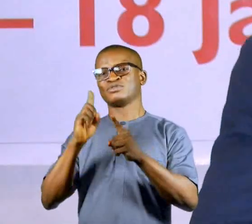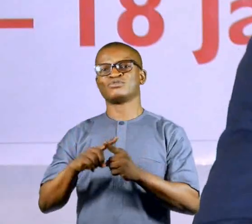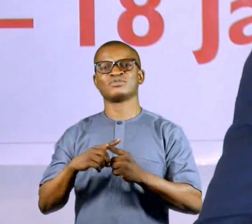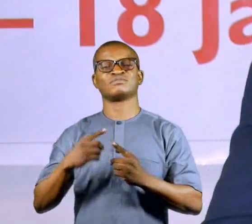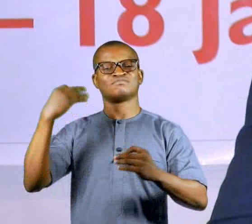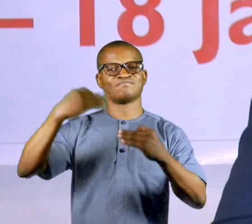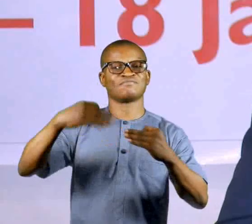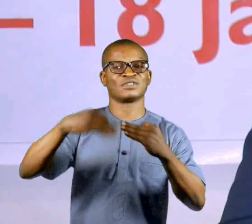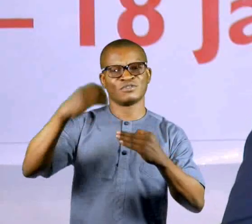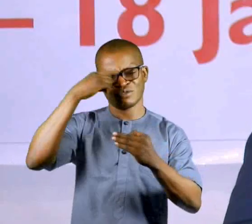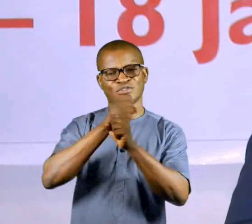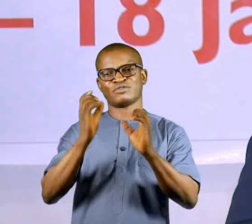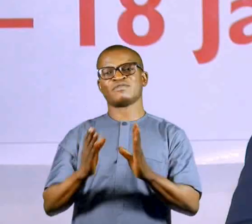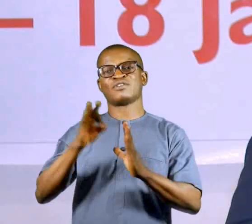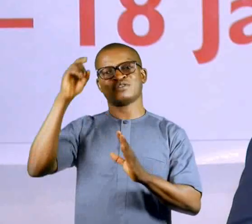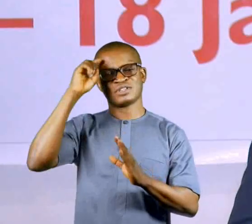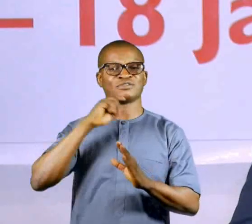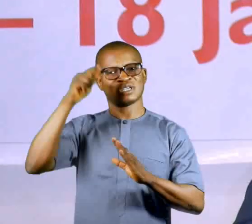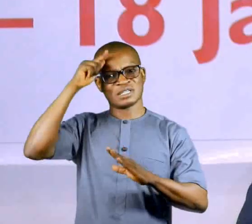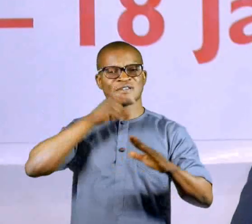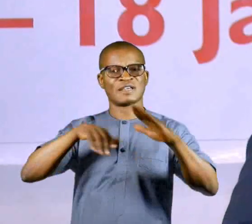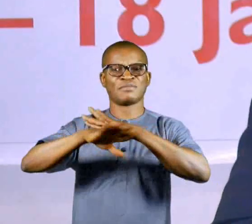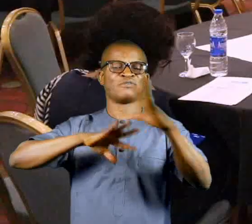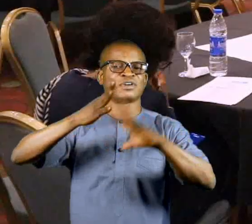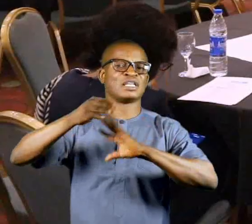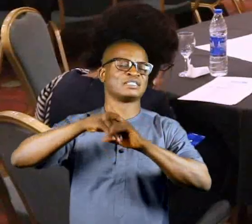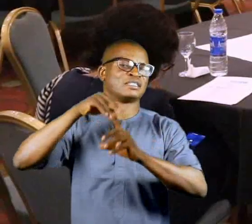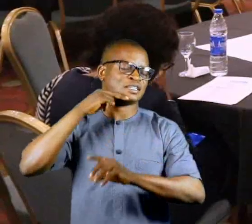survivors of sexual and gender-based violence in Nigeria.